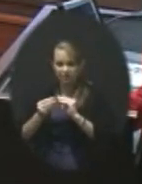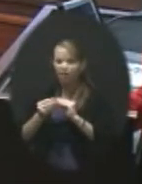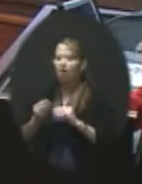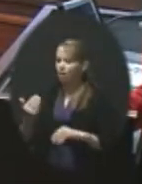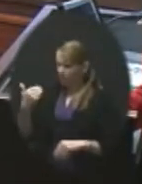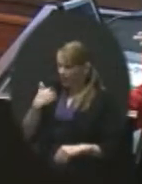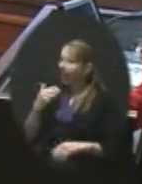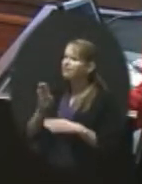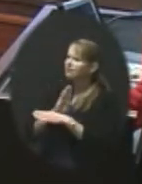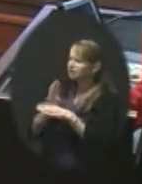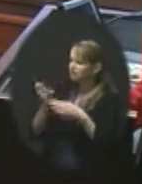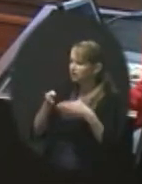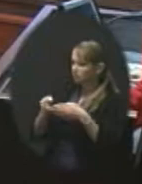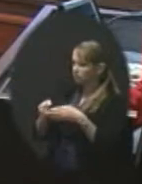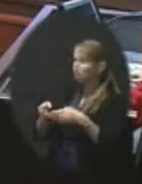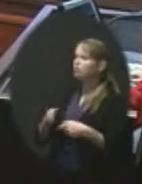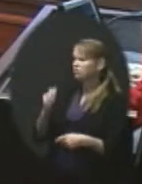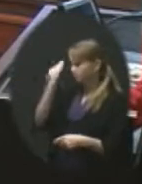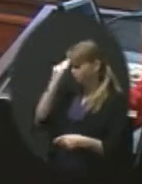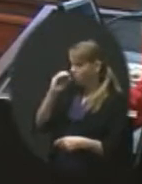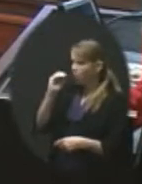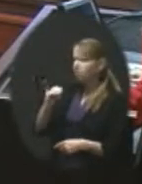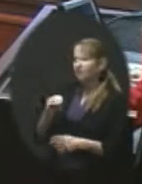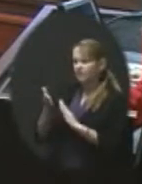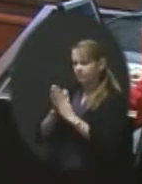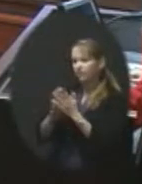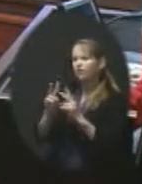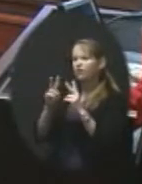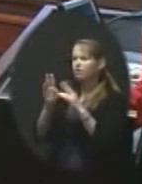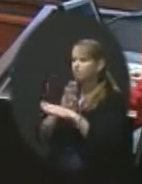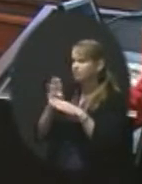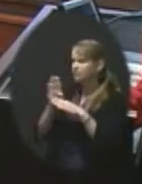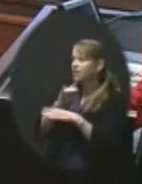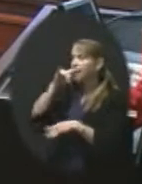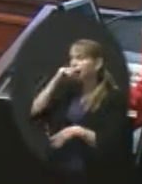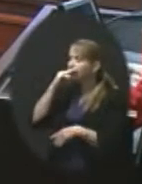Olathe has gotten. We have kids crossing some high traffic areas very safely.